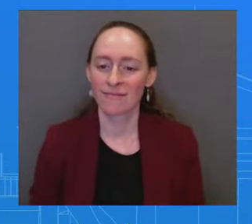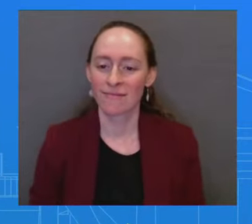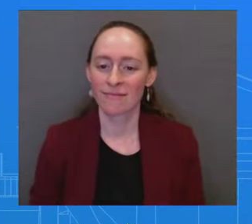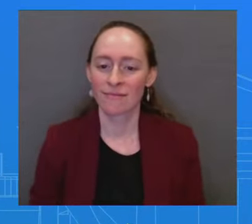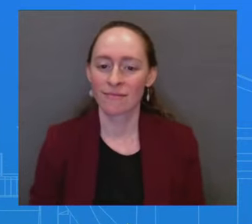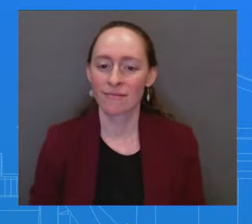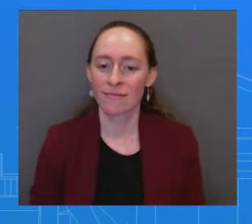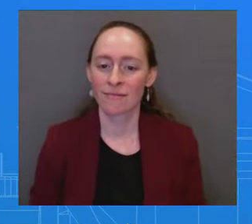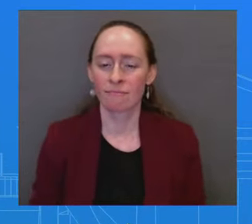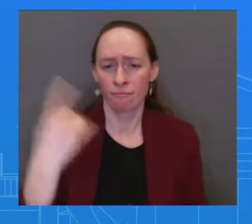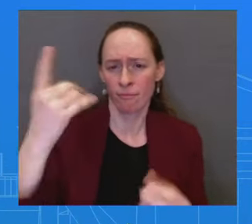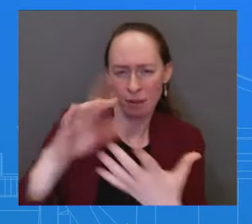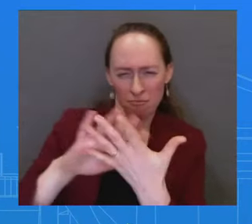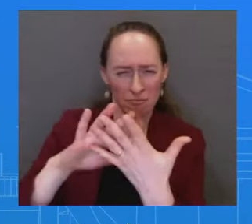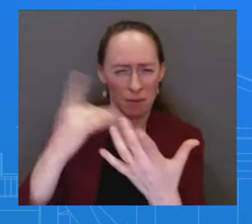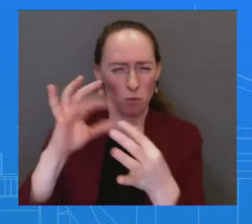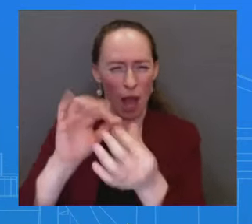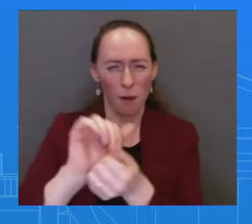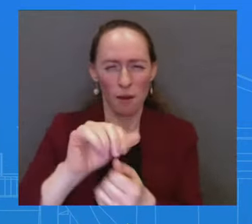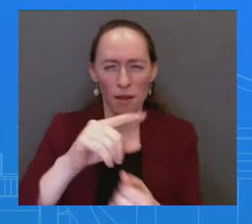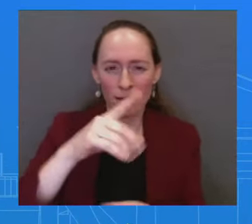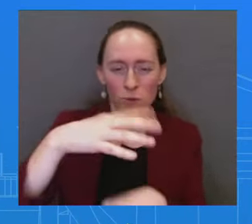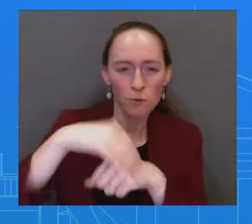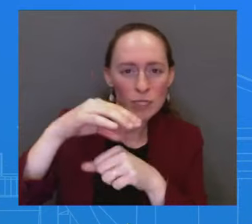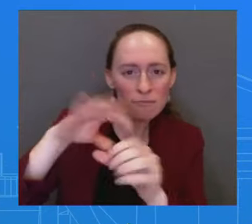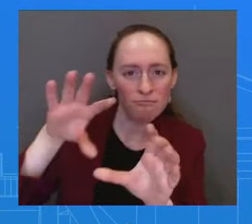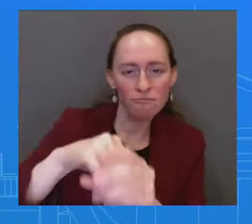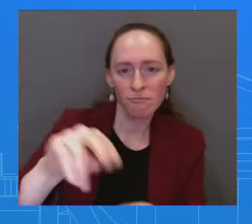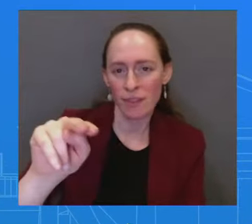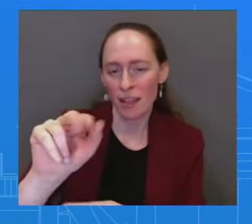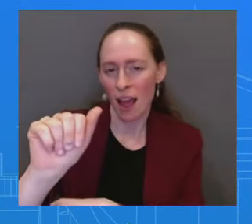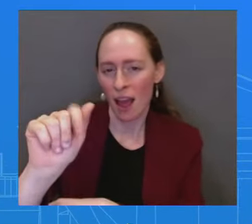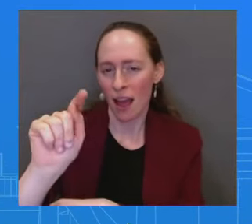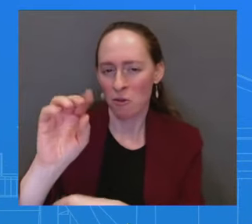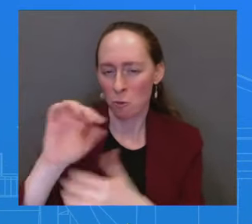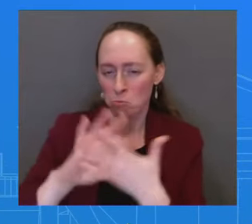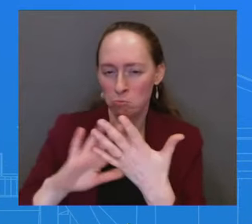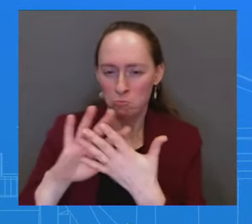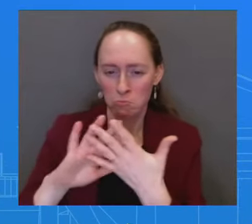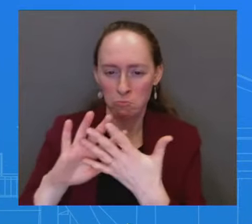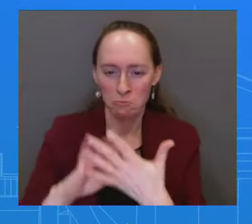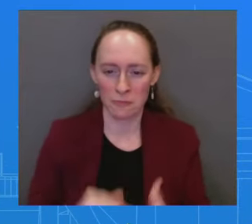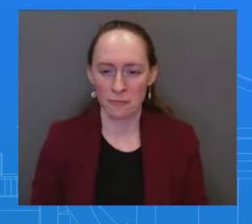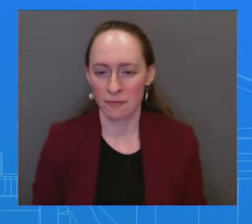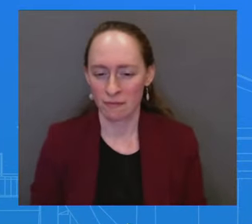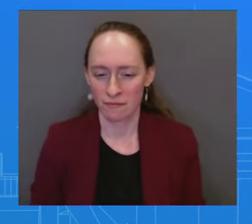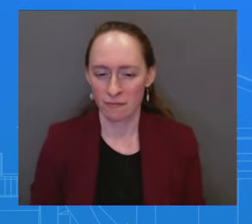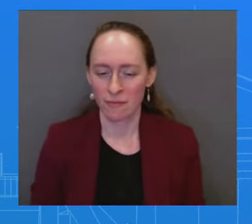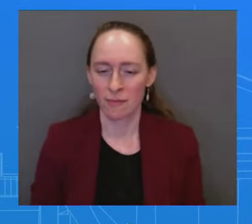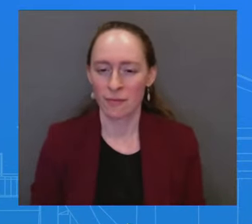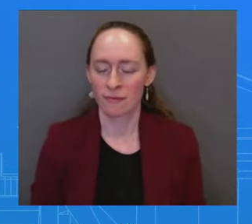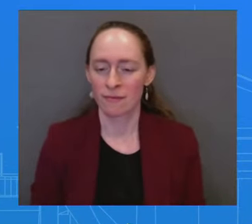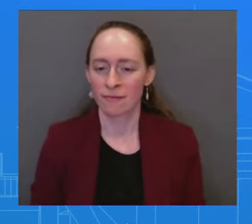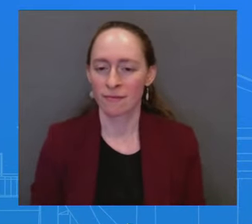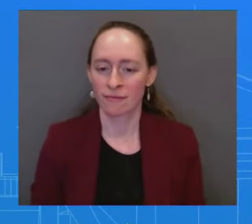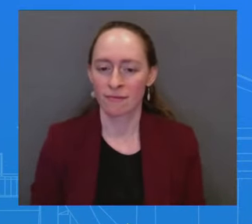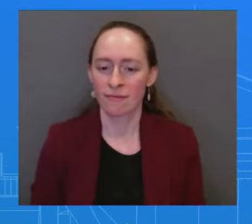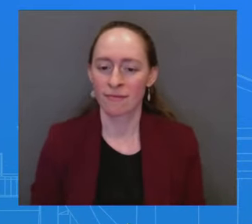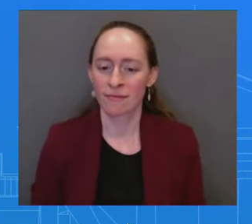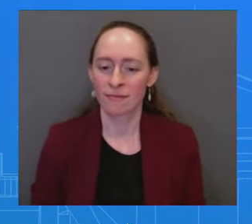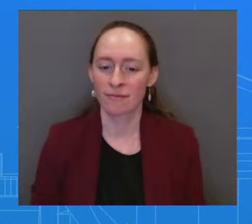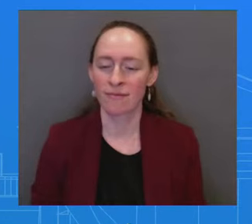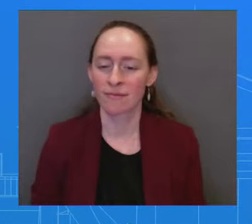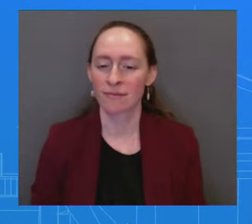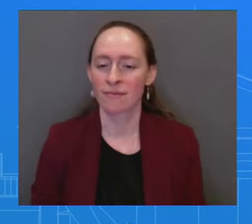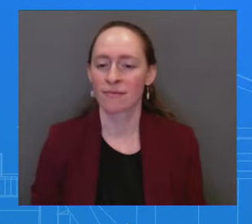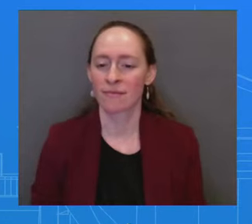negotiation? And, relatedly, the Polish prime minister suggested that Hungary